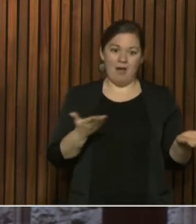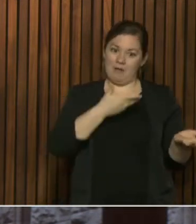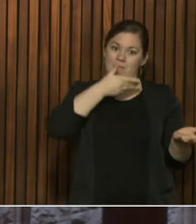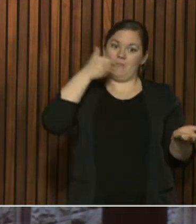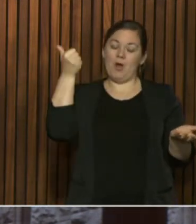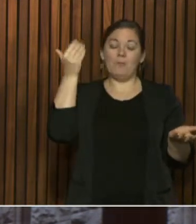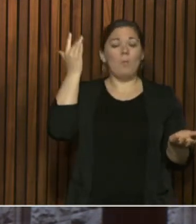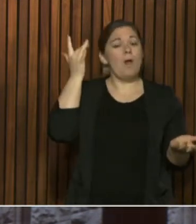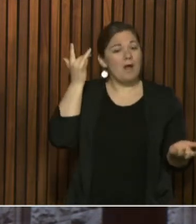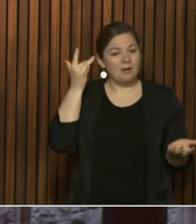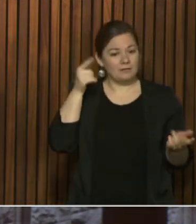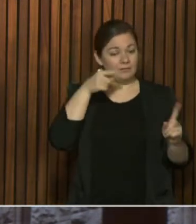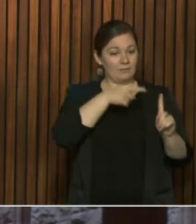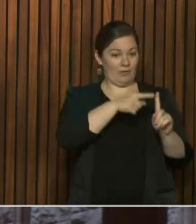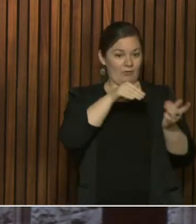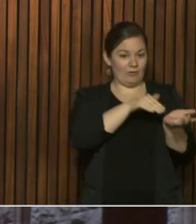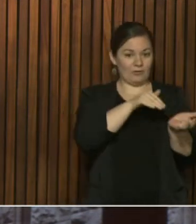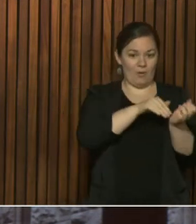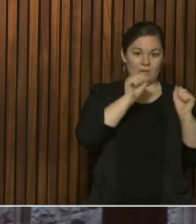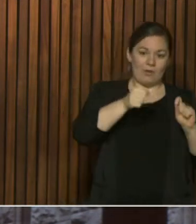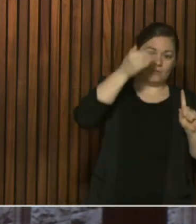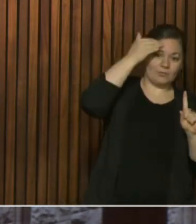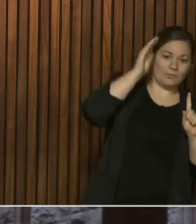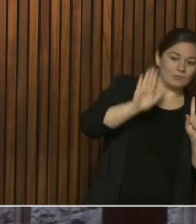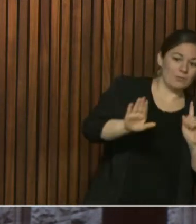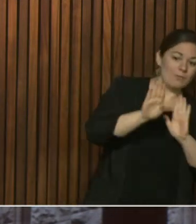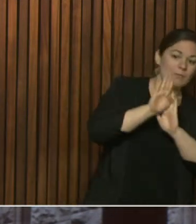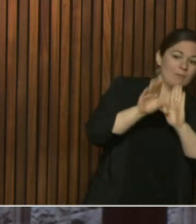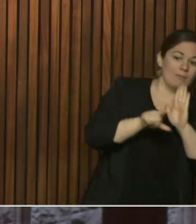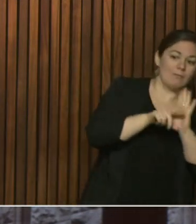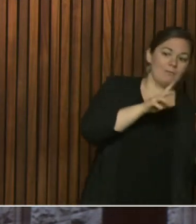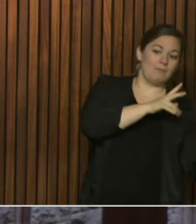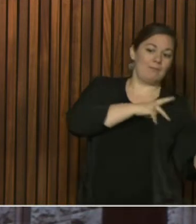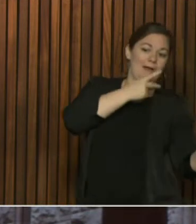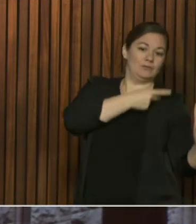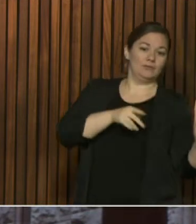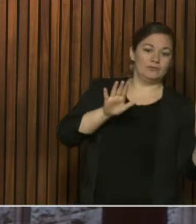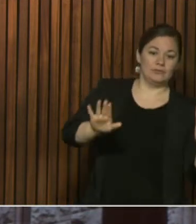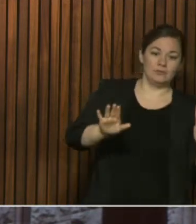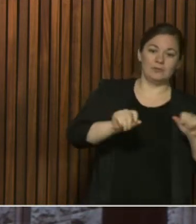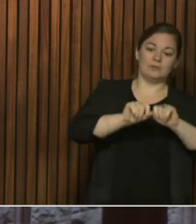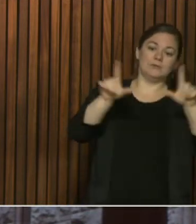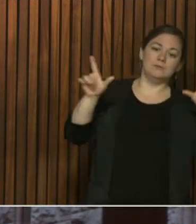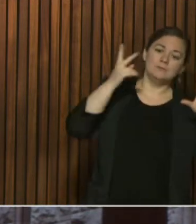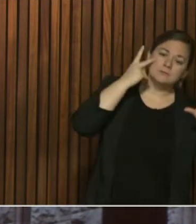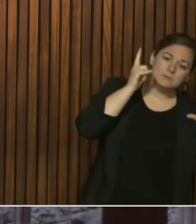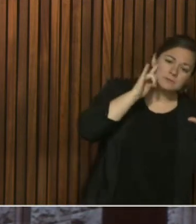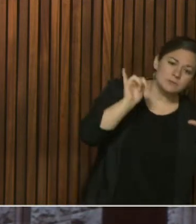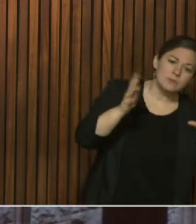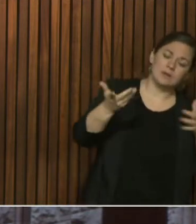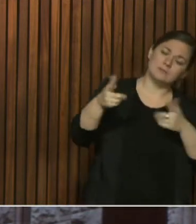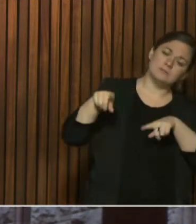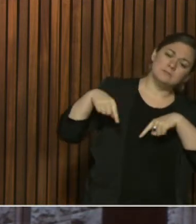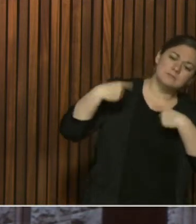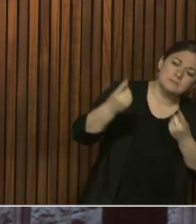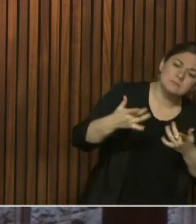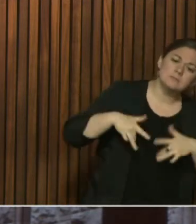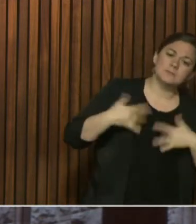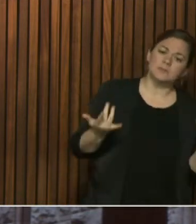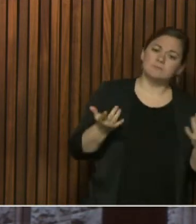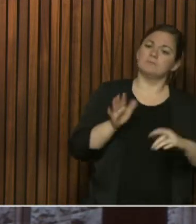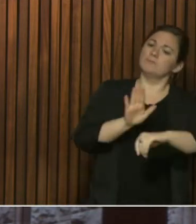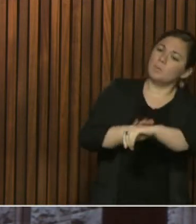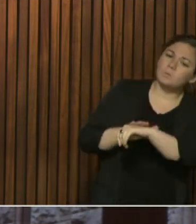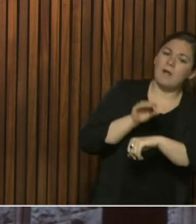would have often the chart electronically in front of them to be able to converse with that member or the person who was part of their practice and could